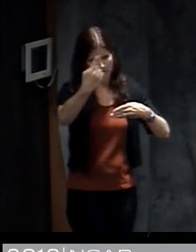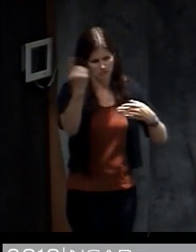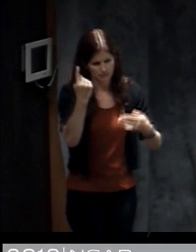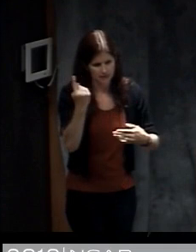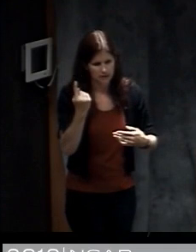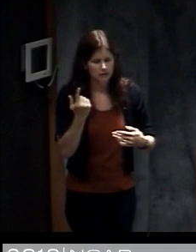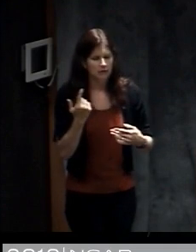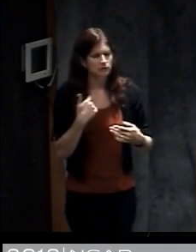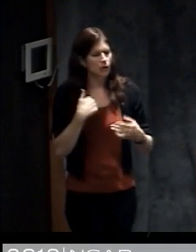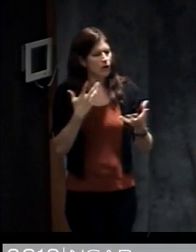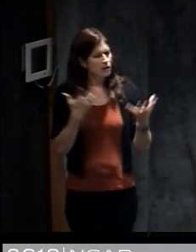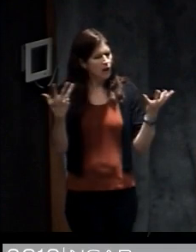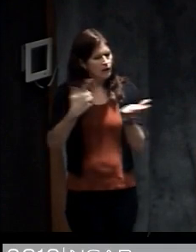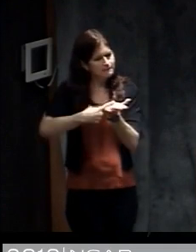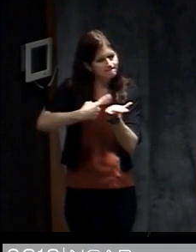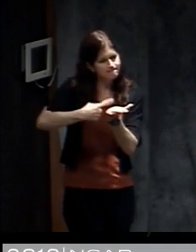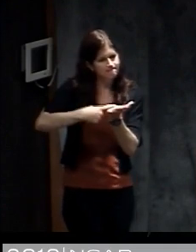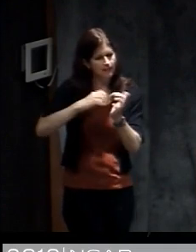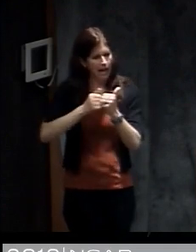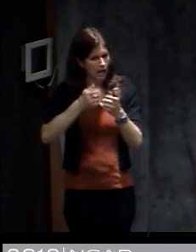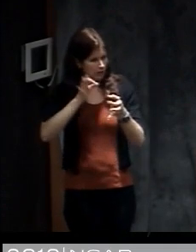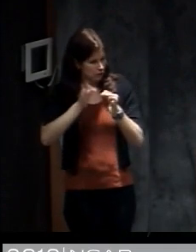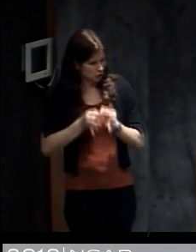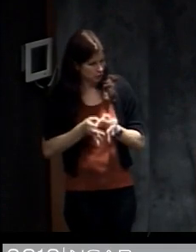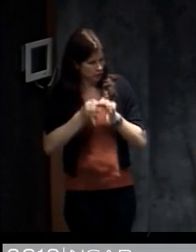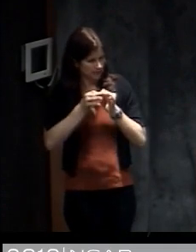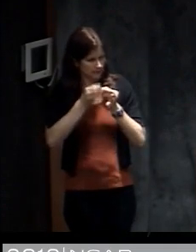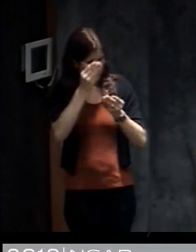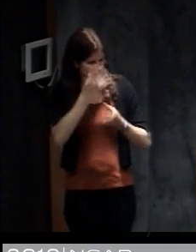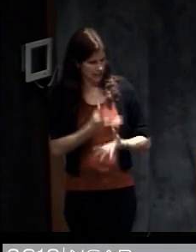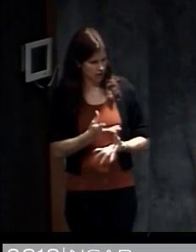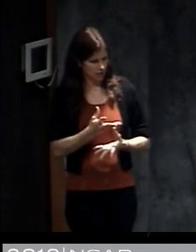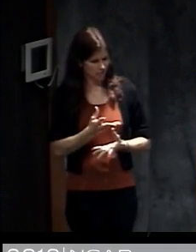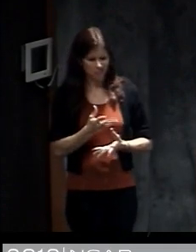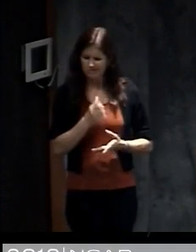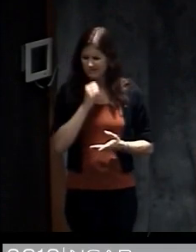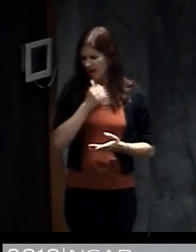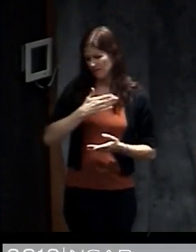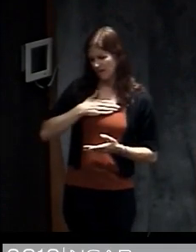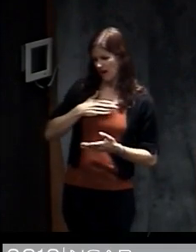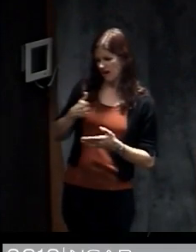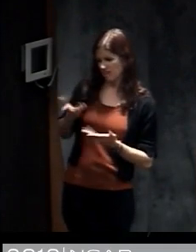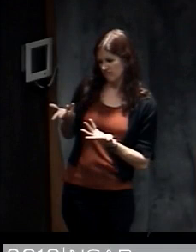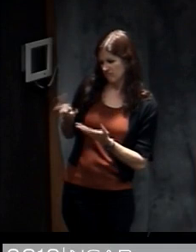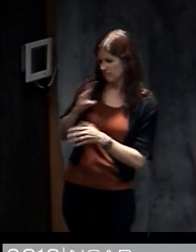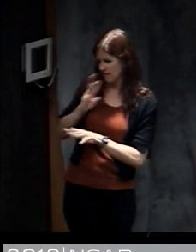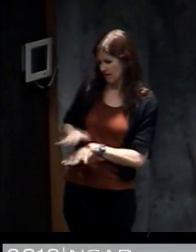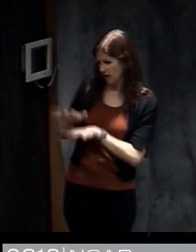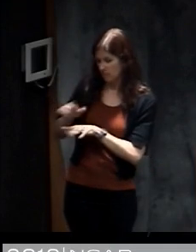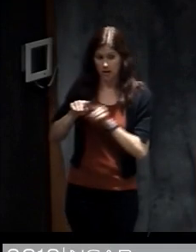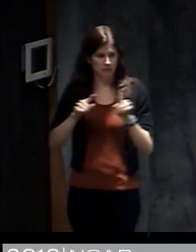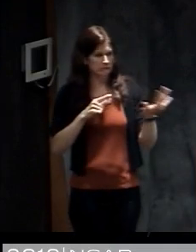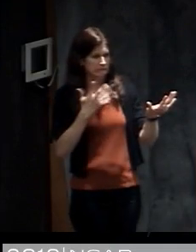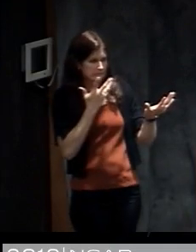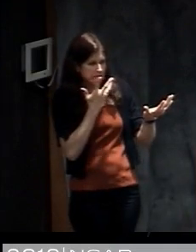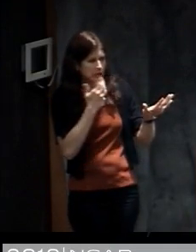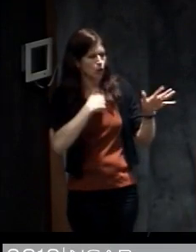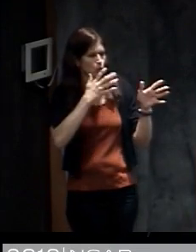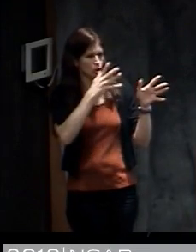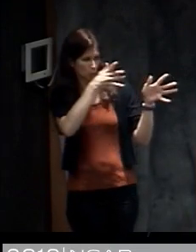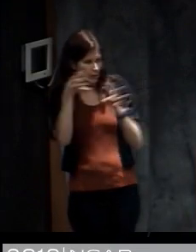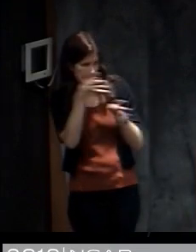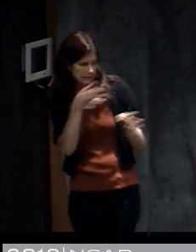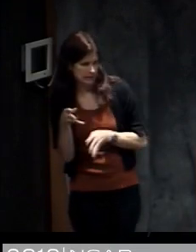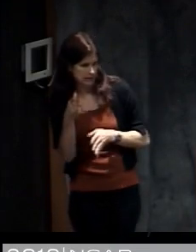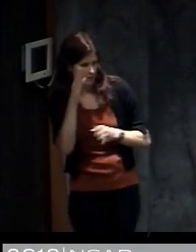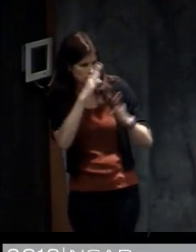talking about how they're interpreting the information and what they think the risks are and how that's influencing their decisions. So we put this together and we get this really complex picture.